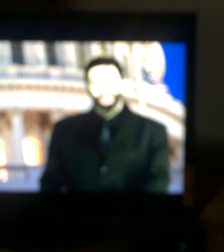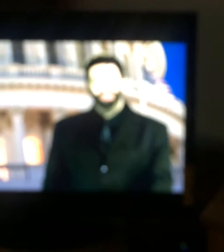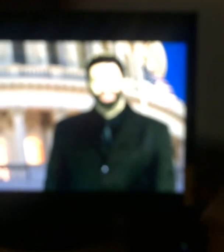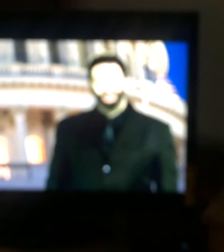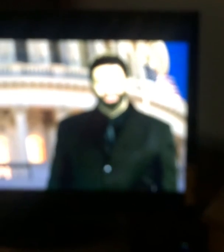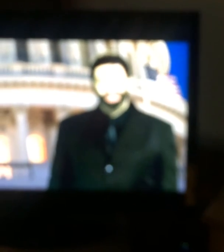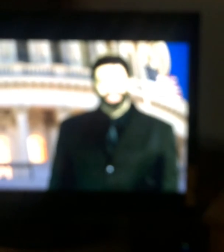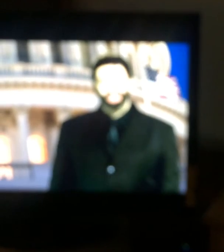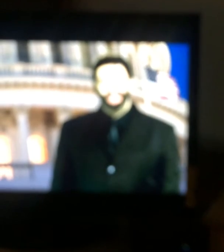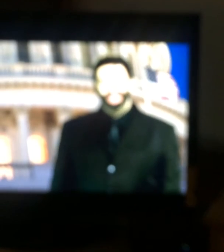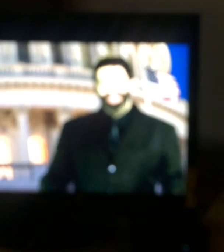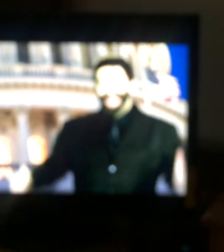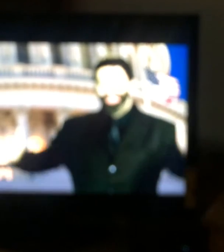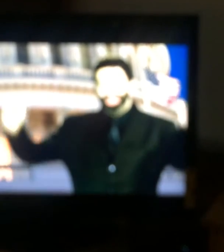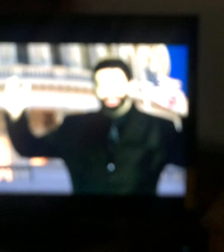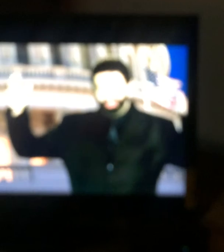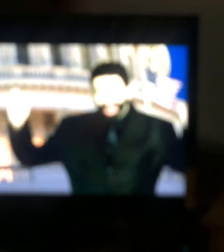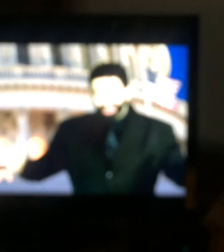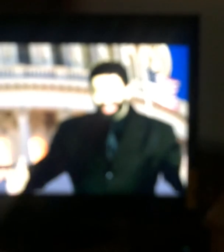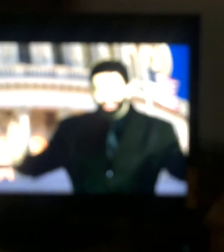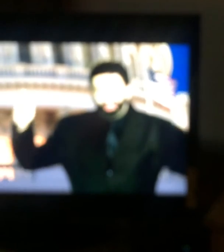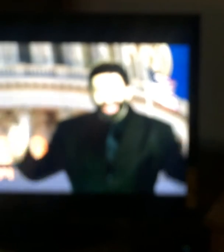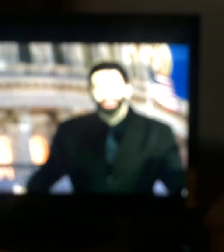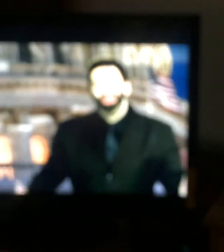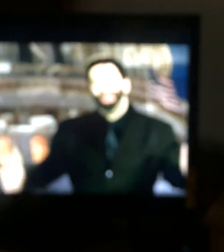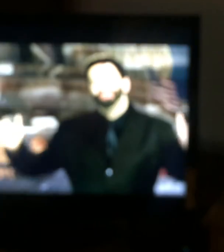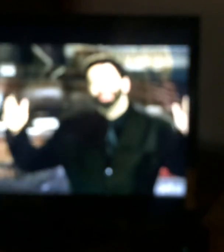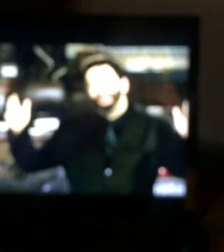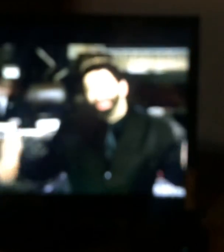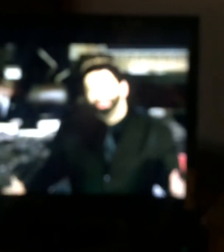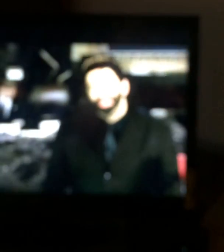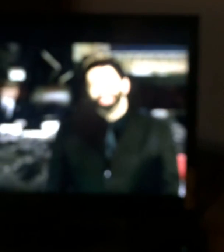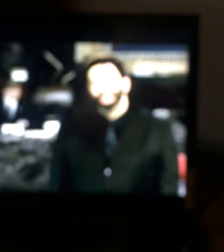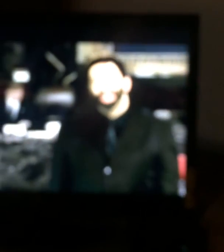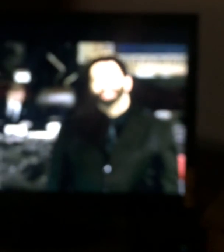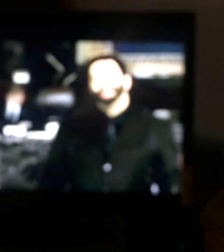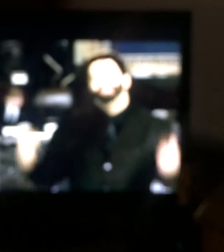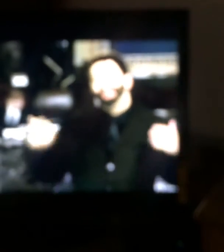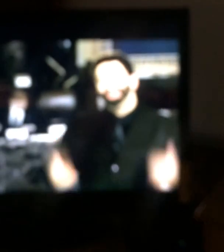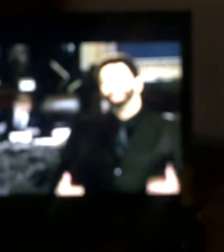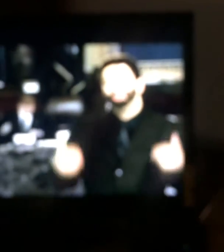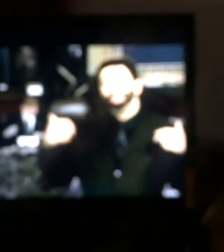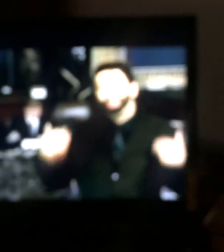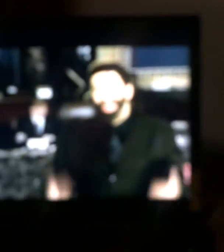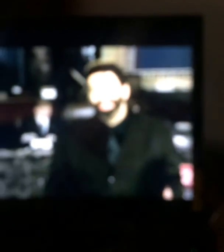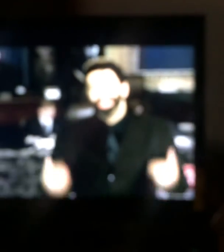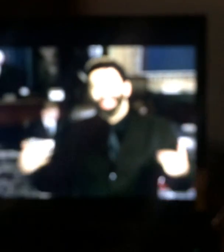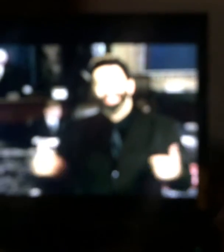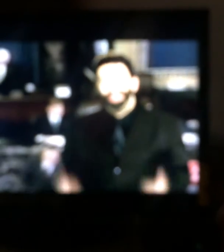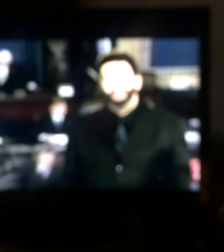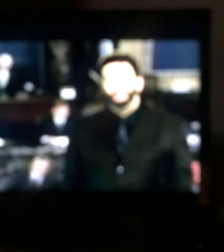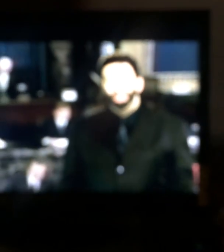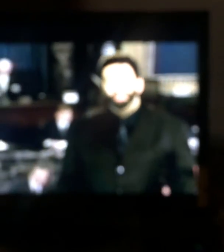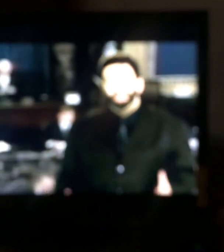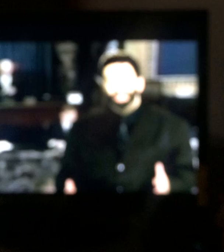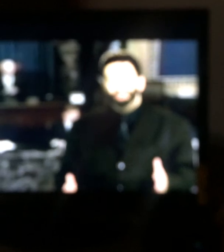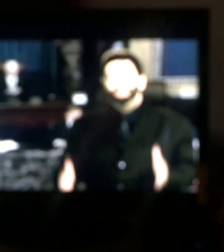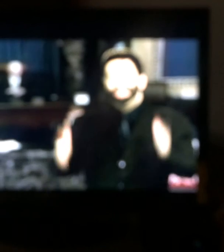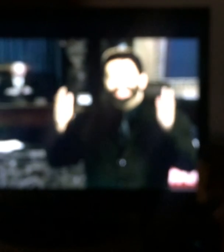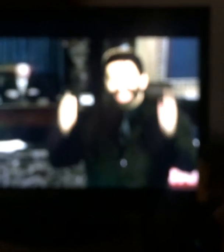annals of Congress. It is actually in the record of Congress that America's response to 9-11,